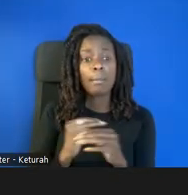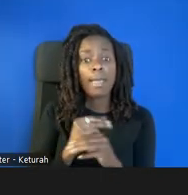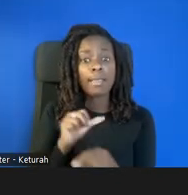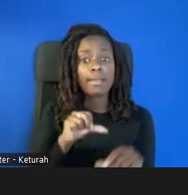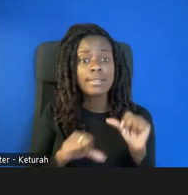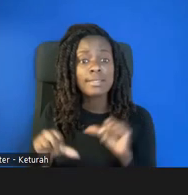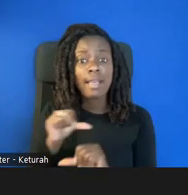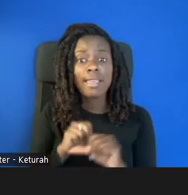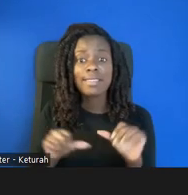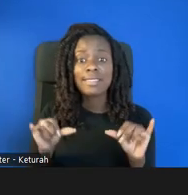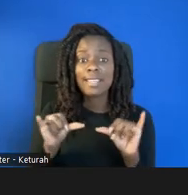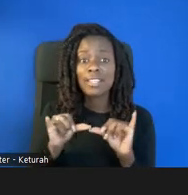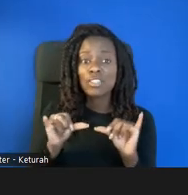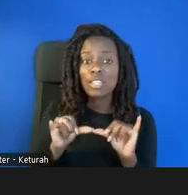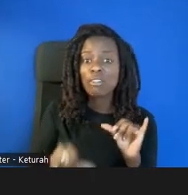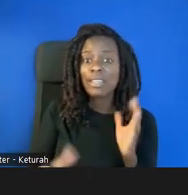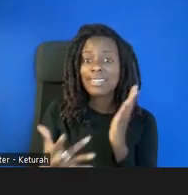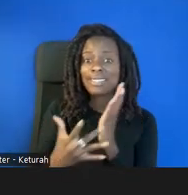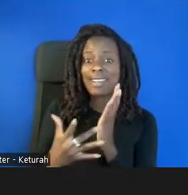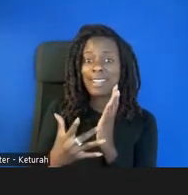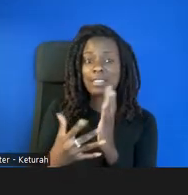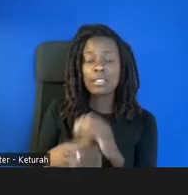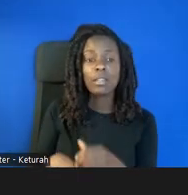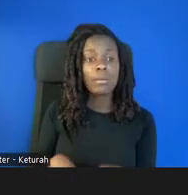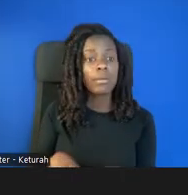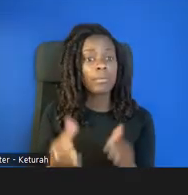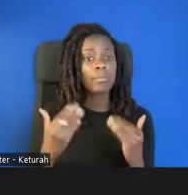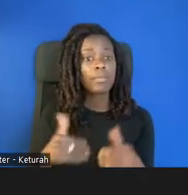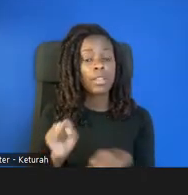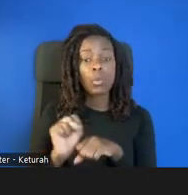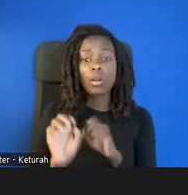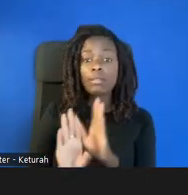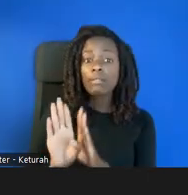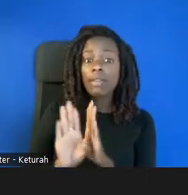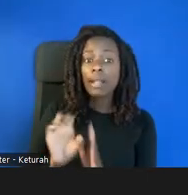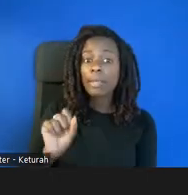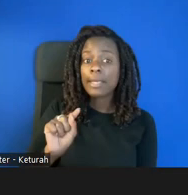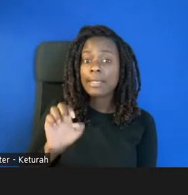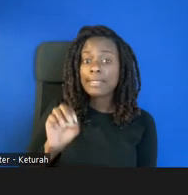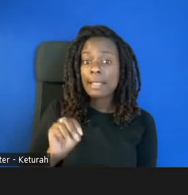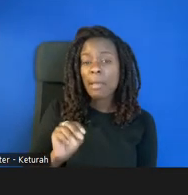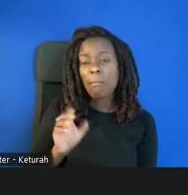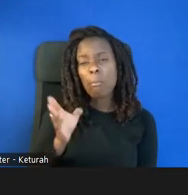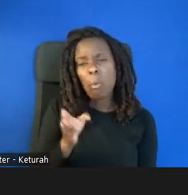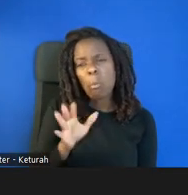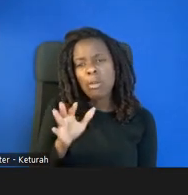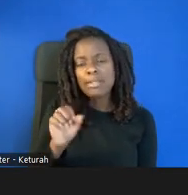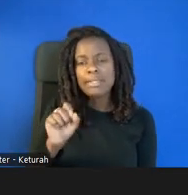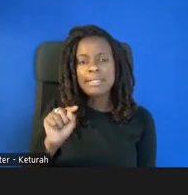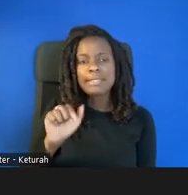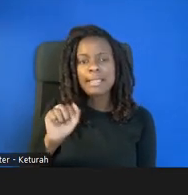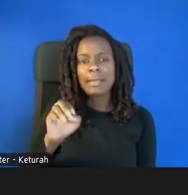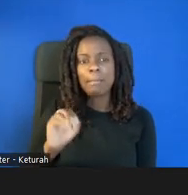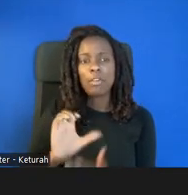technology. The work of developing STEM or STEAM curriculum with differentiation is the forefront of my